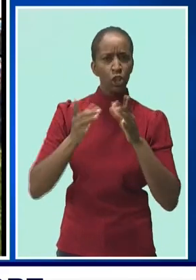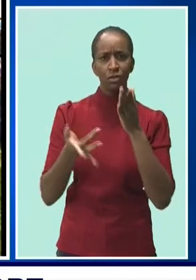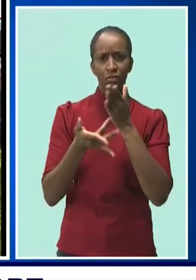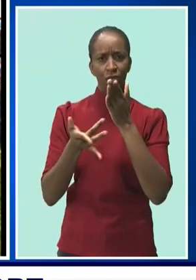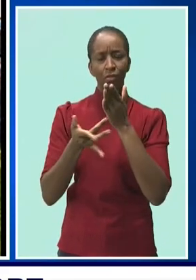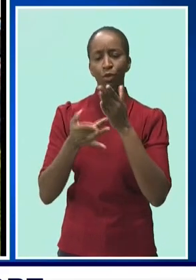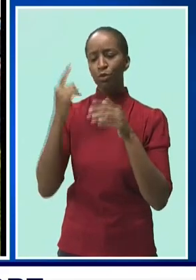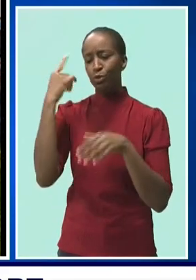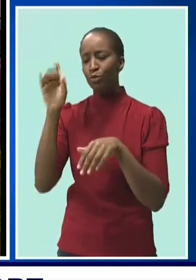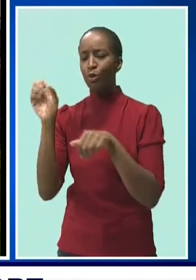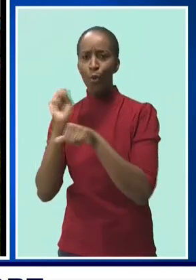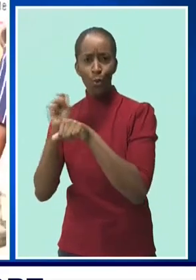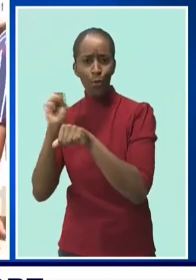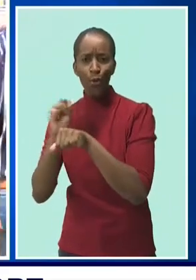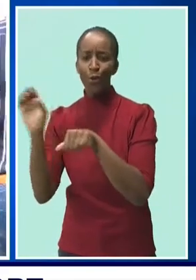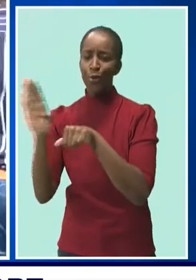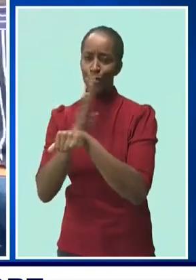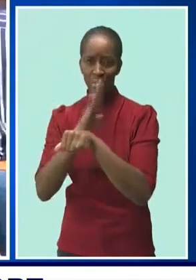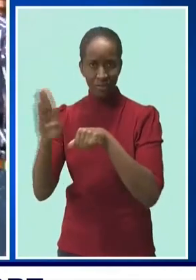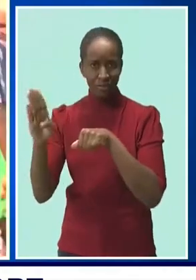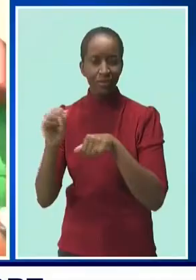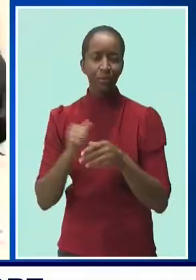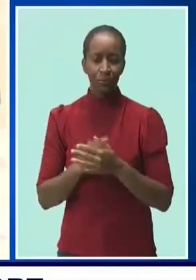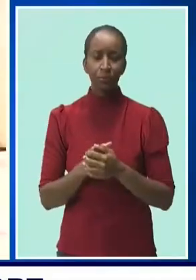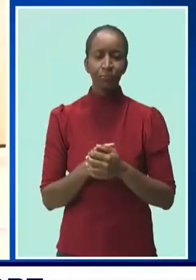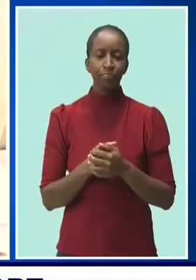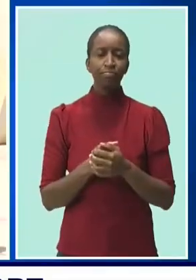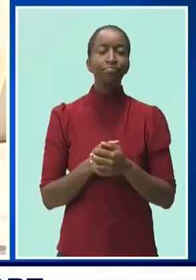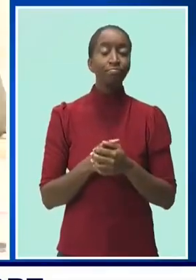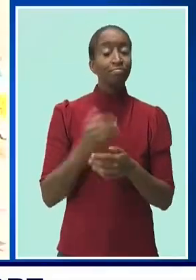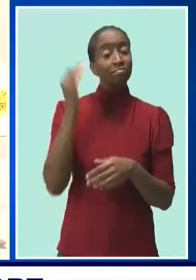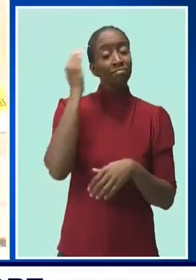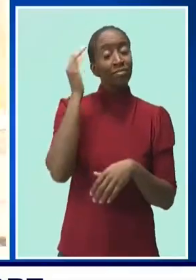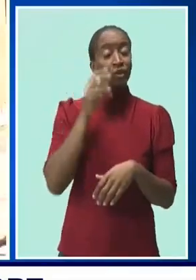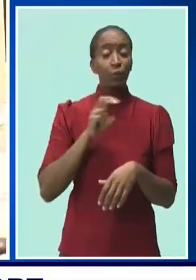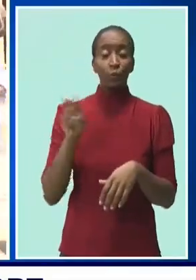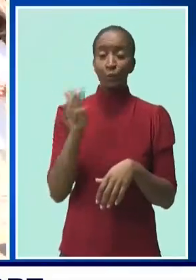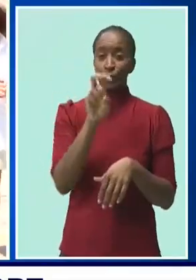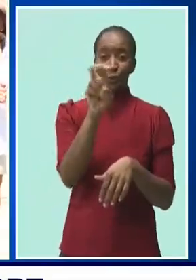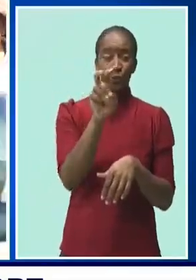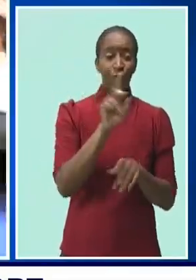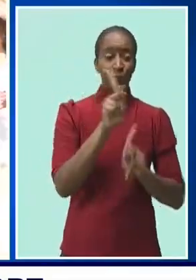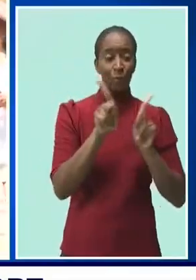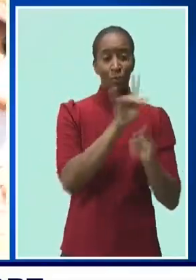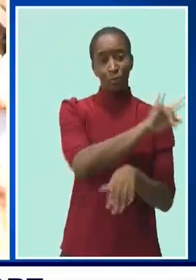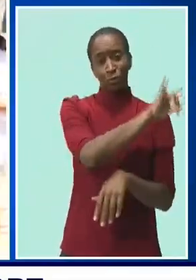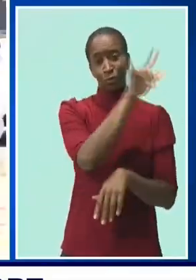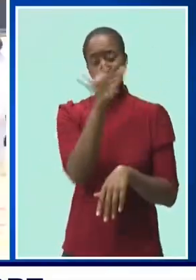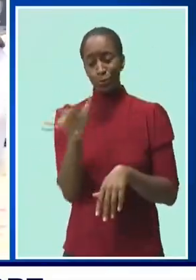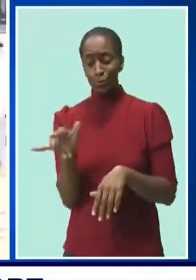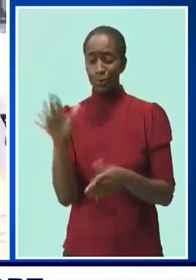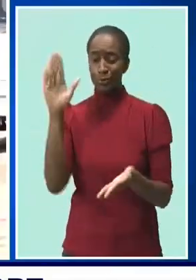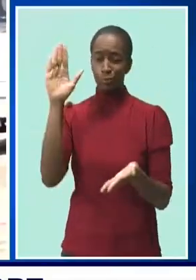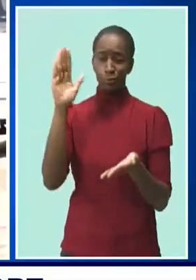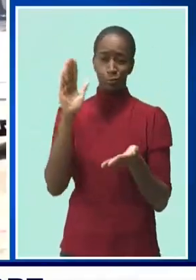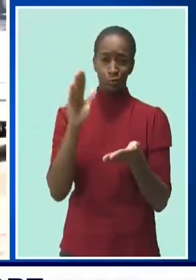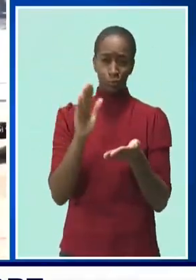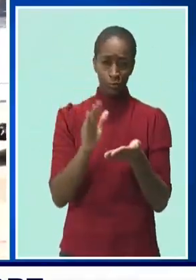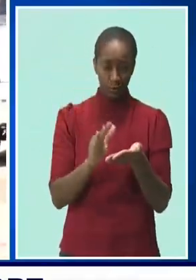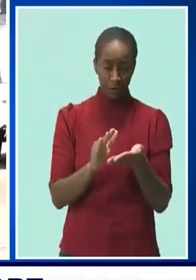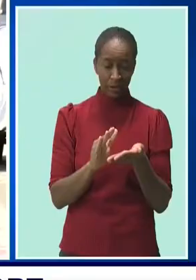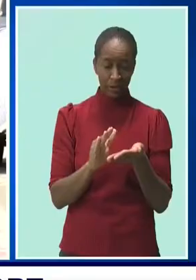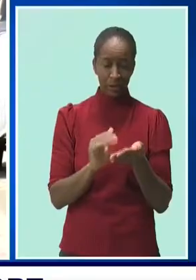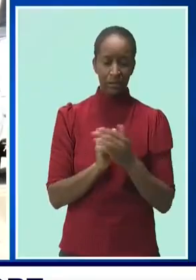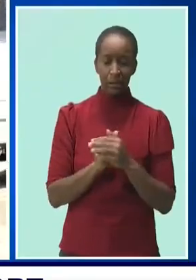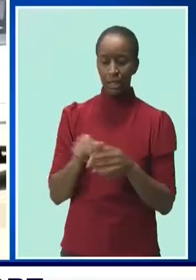National Insurance Scheme. Tourism's fall-off has been the elephant in the room for quite some time now. And while the report has acknowledged